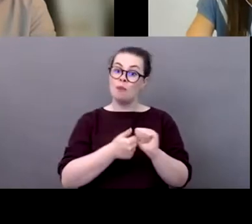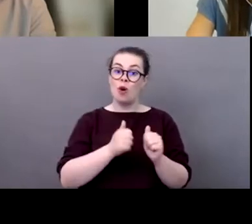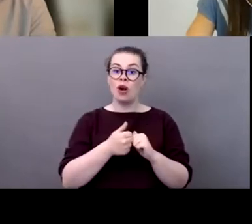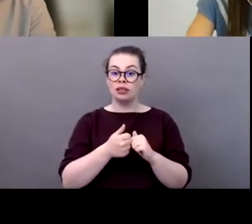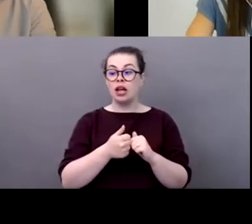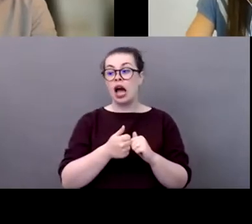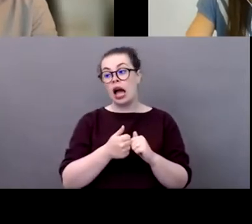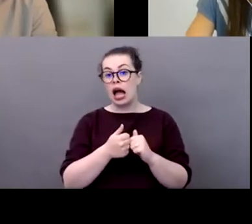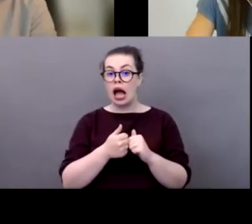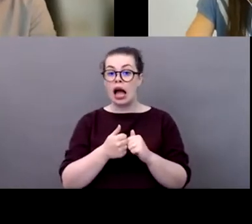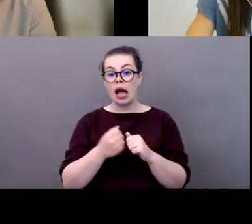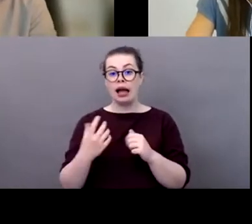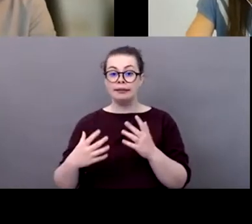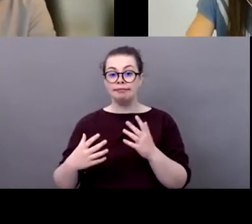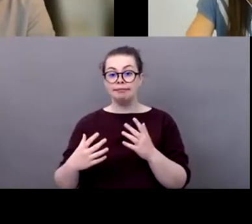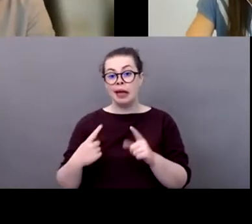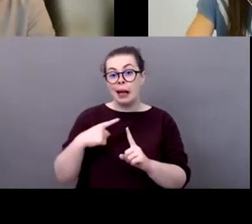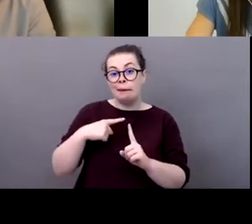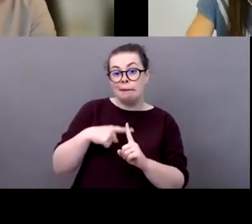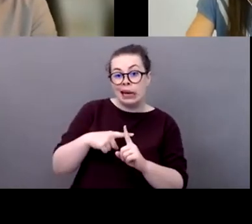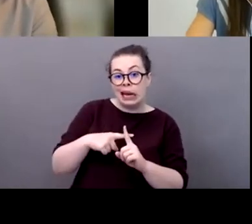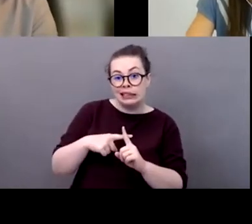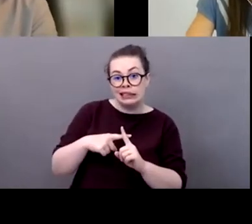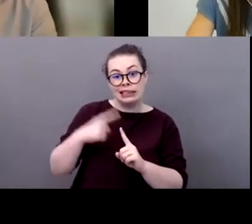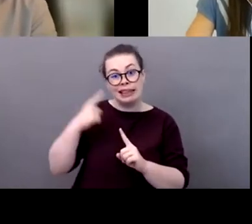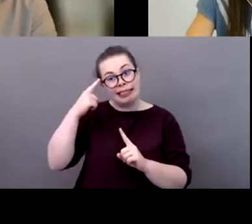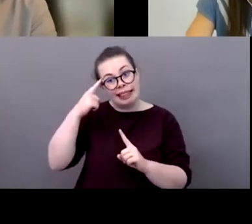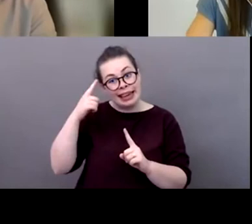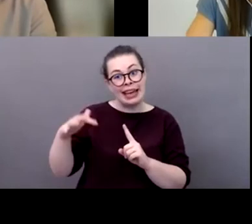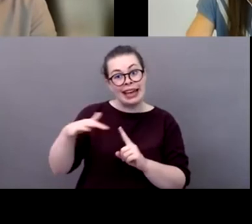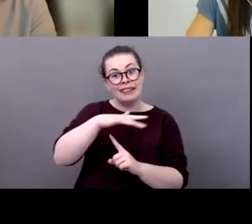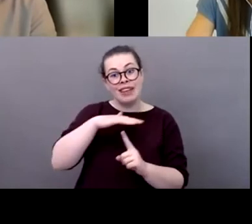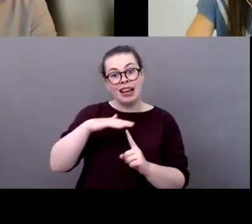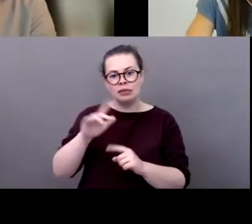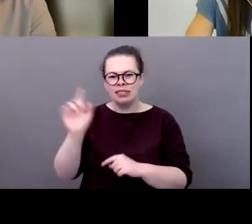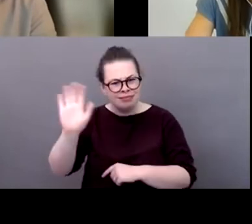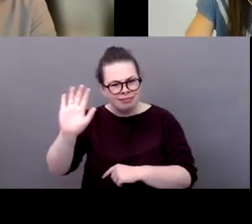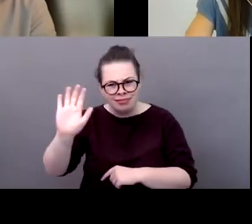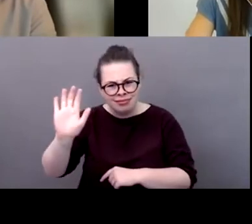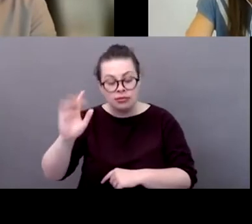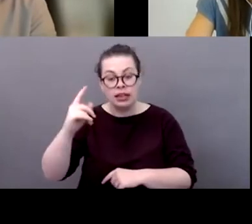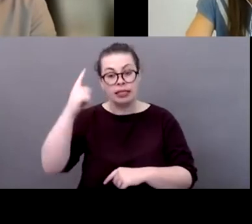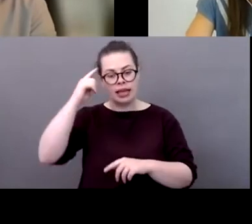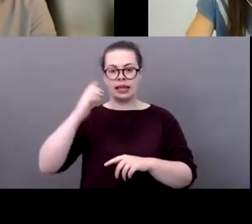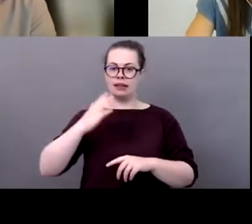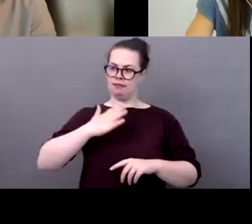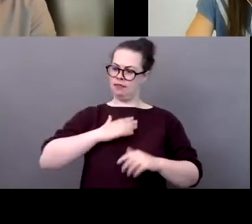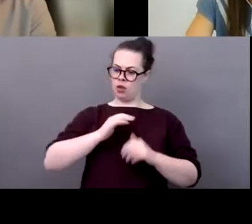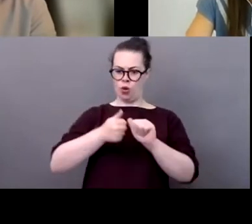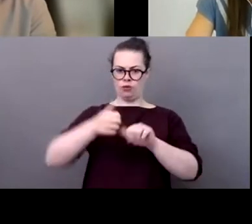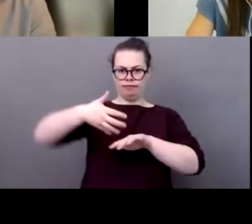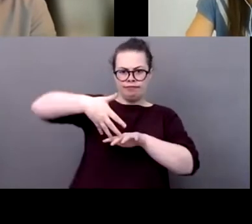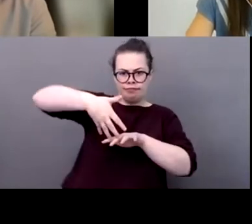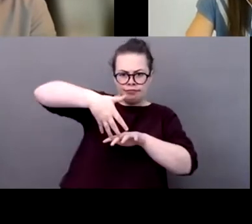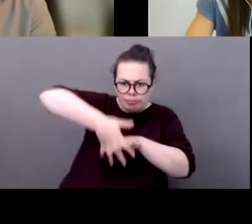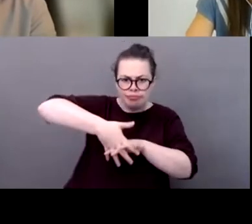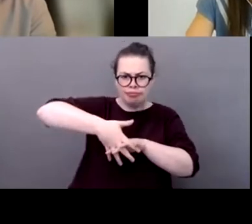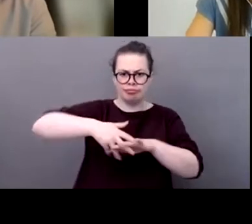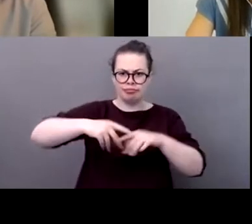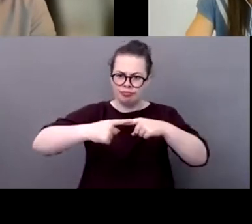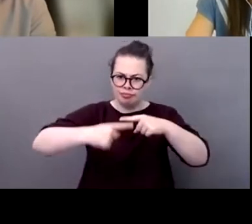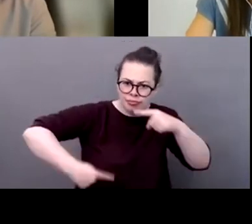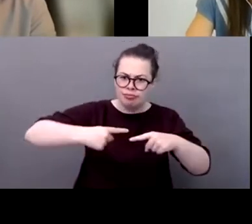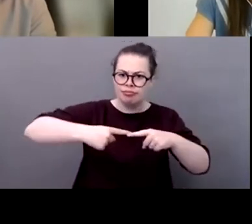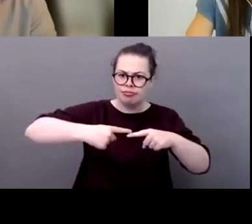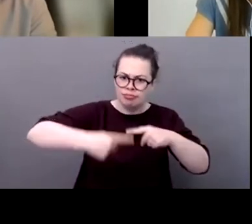strategic objective of every organization so not not something that we do extra but as a really interesting part of all we